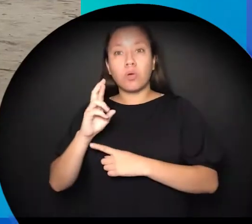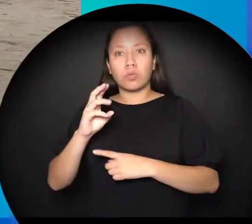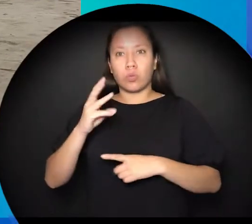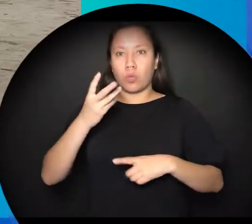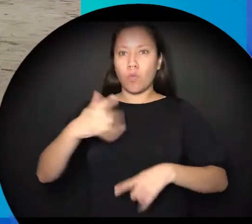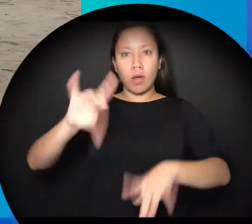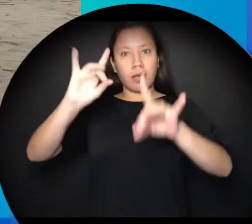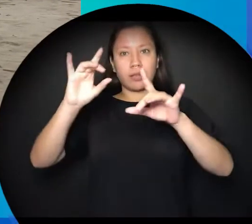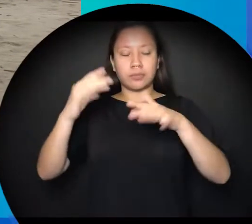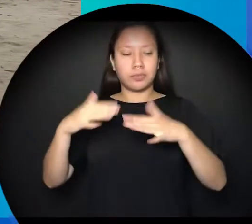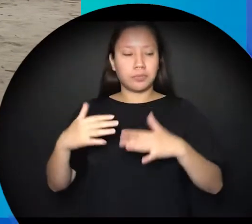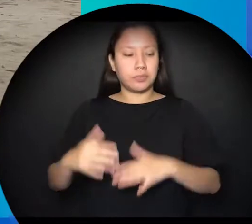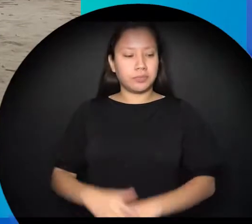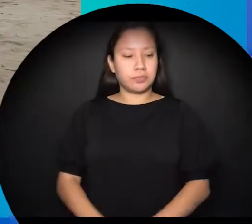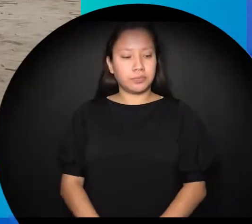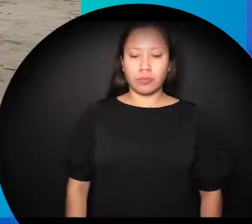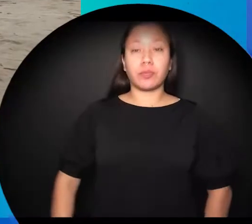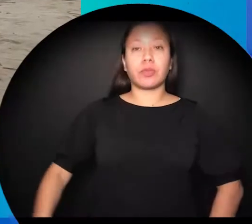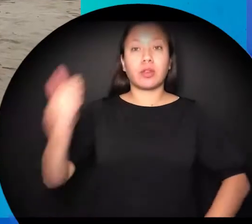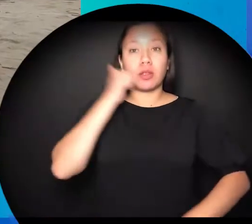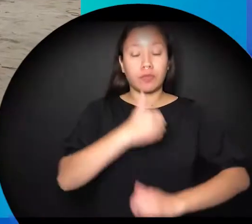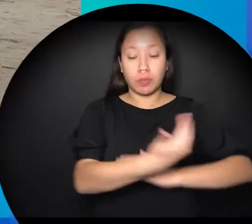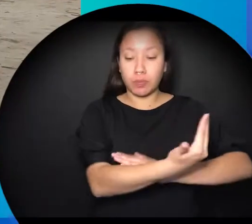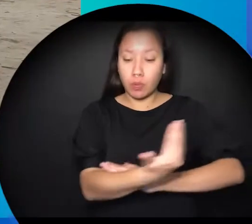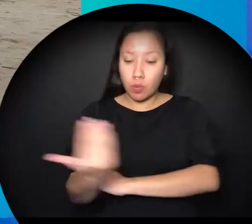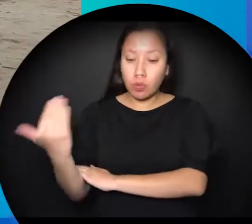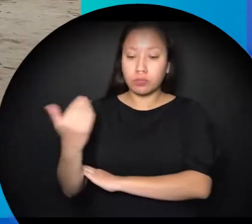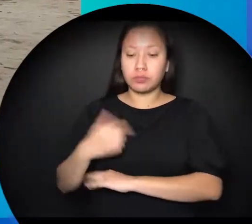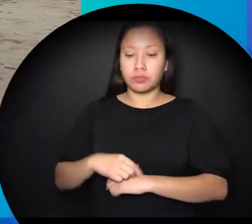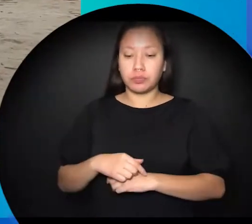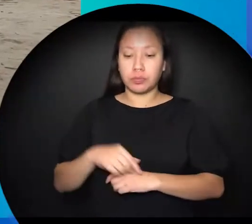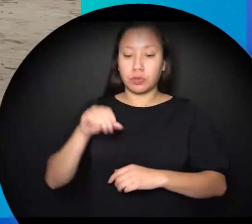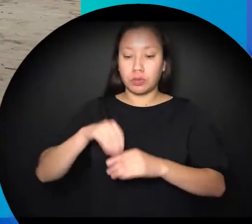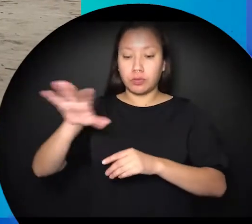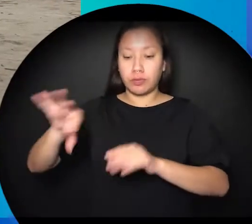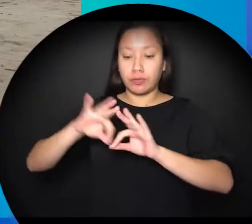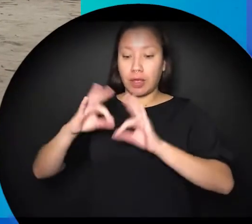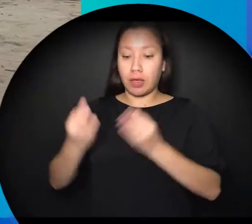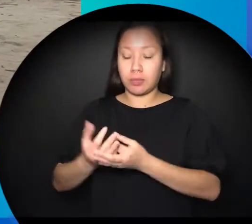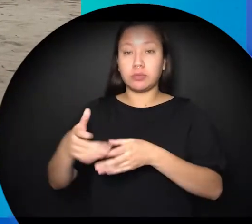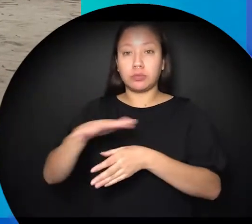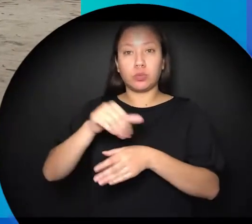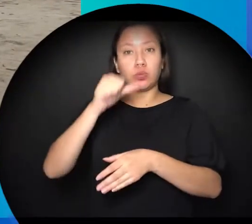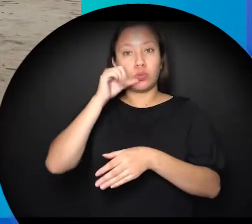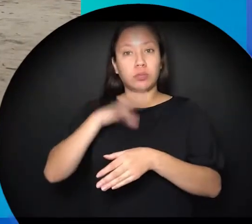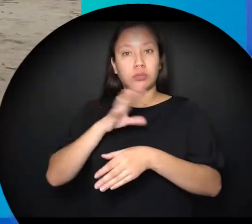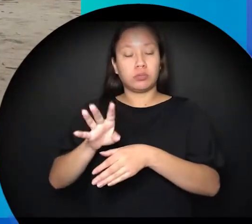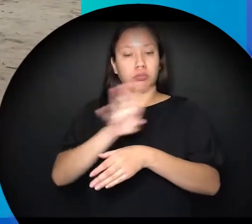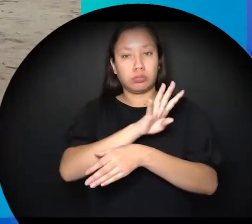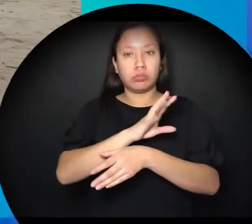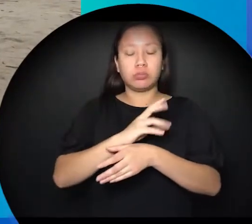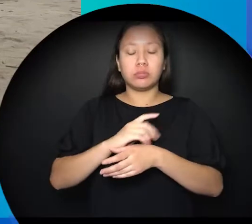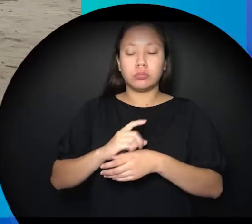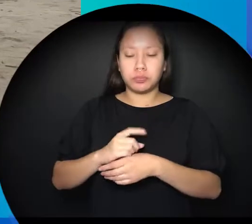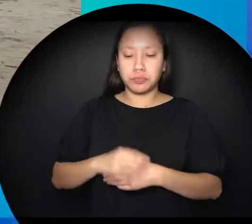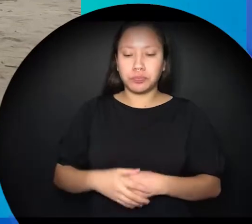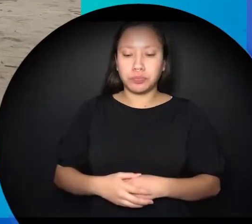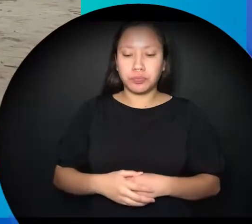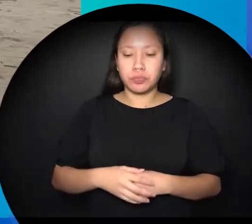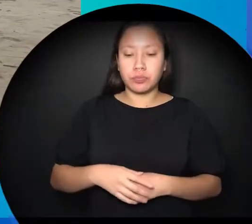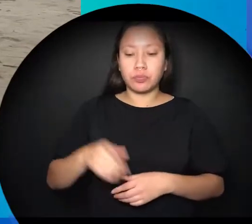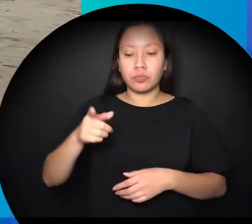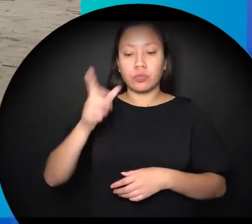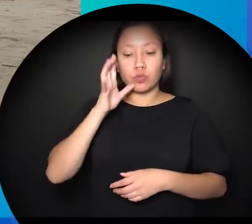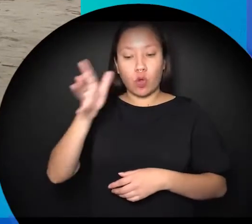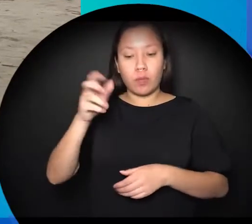but the reason why I'm sitting here today is because I'm going to talk to you a little bit more about water and the importance of water and why water is so